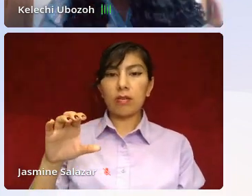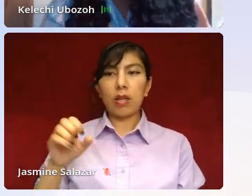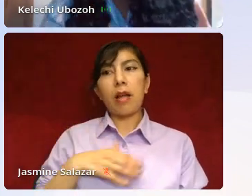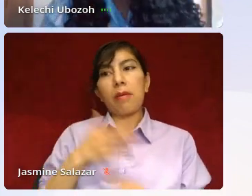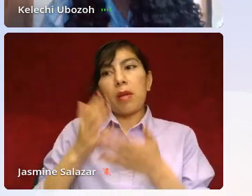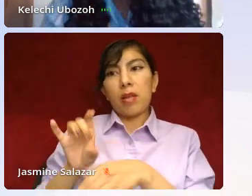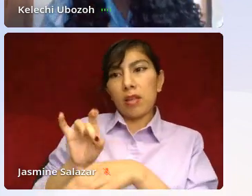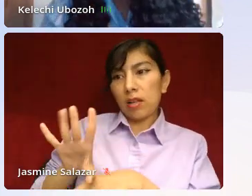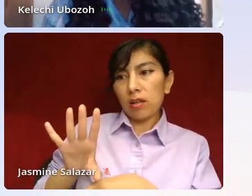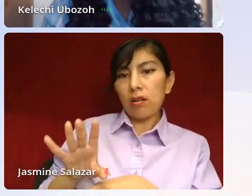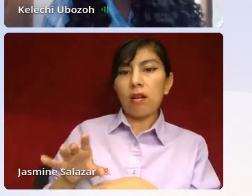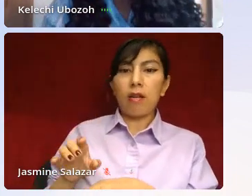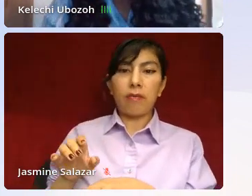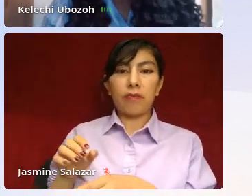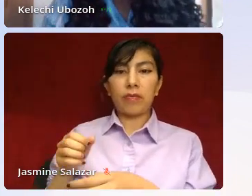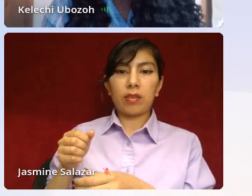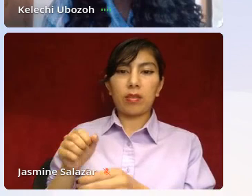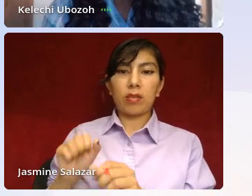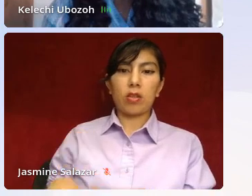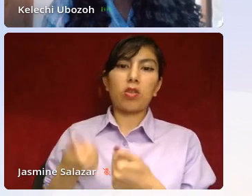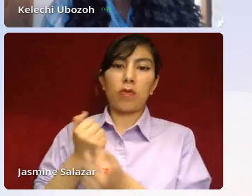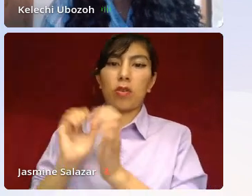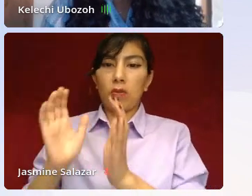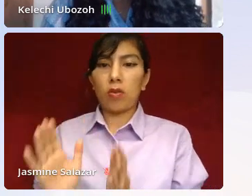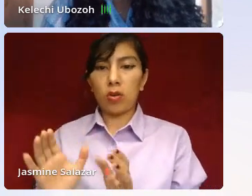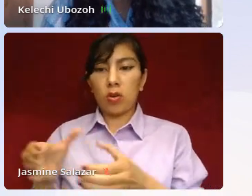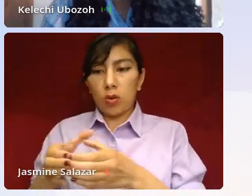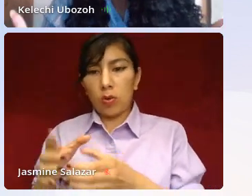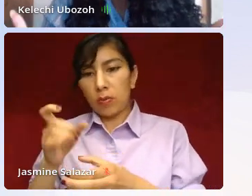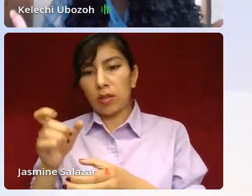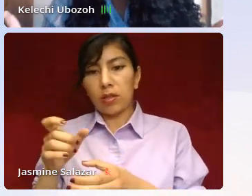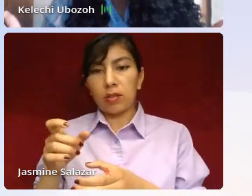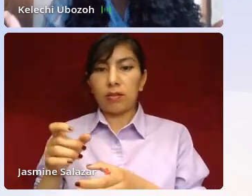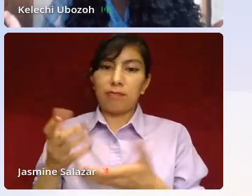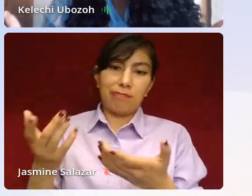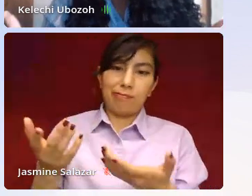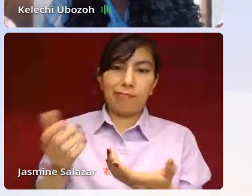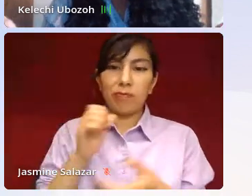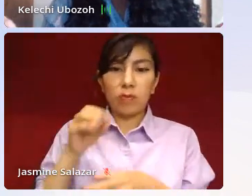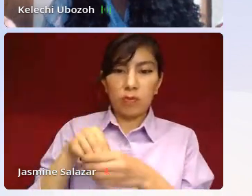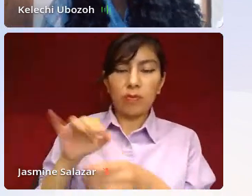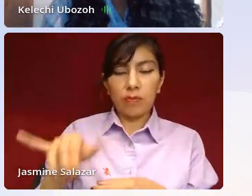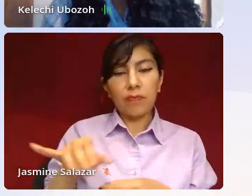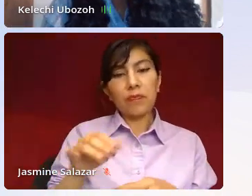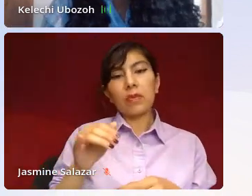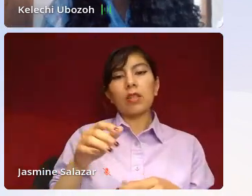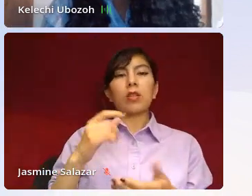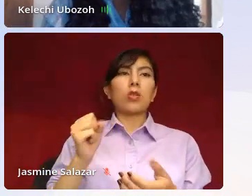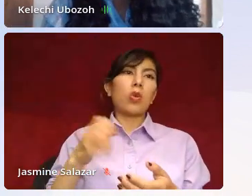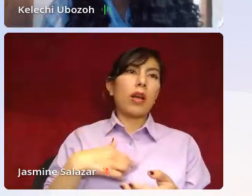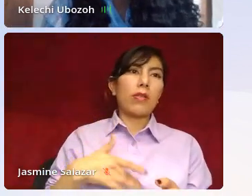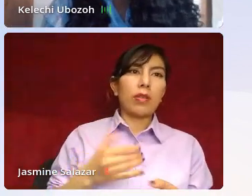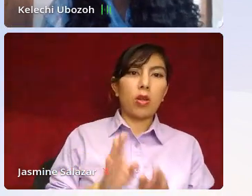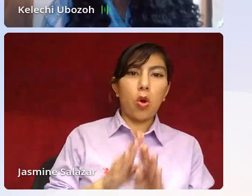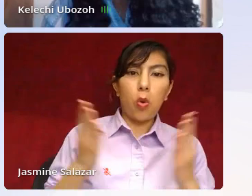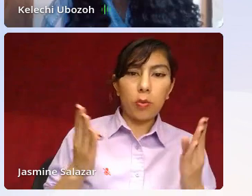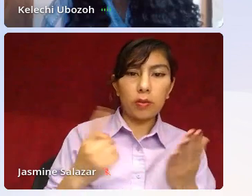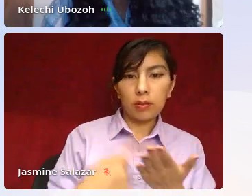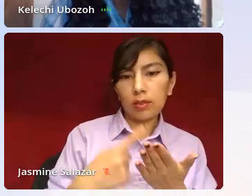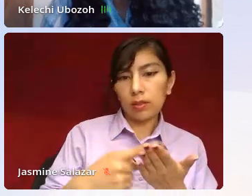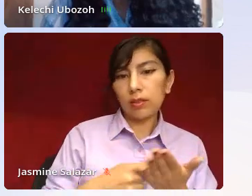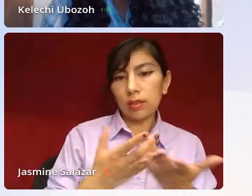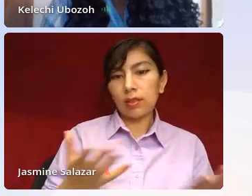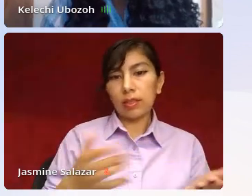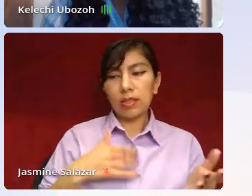survived right. So I think I wish there was more openness to talk about things, and I encourage these organizations to